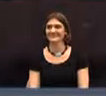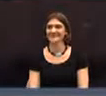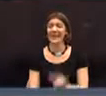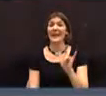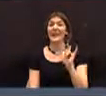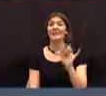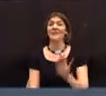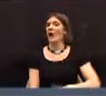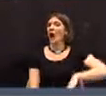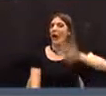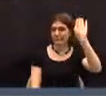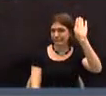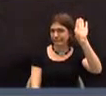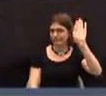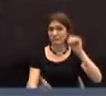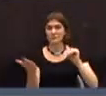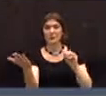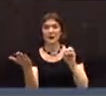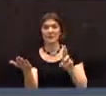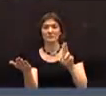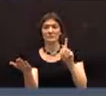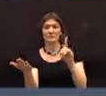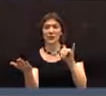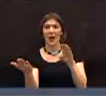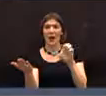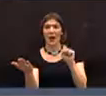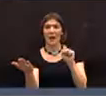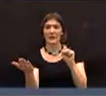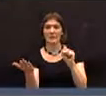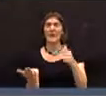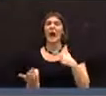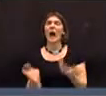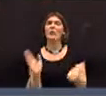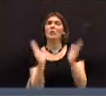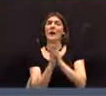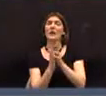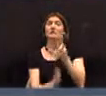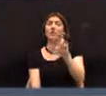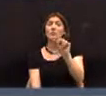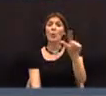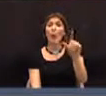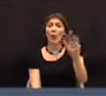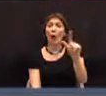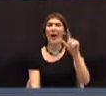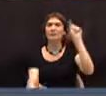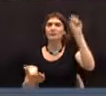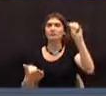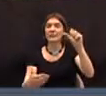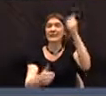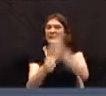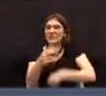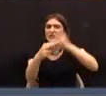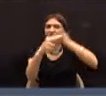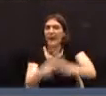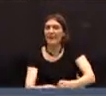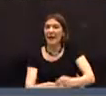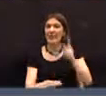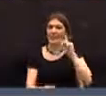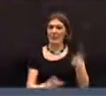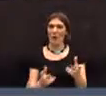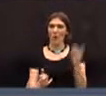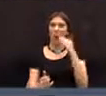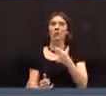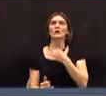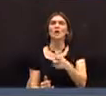If so... Mr. Moderator? Yes, Mr. Dimes. I request a roll call. I think the people will want to know who